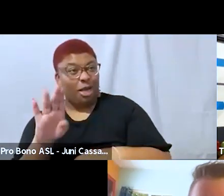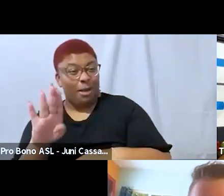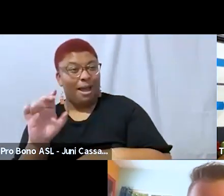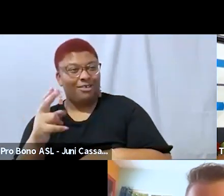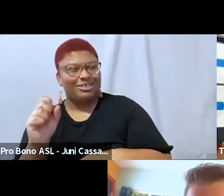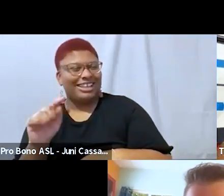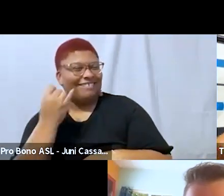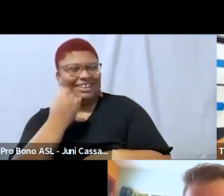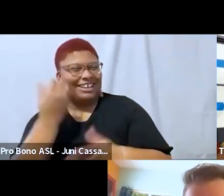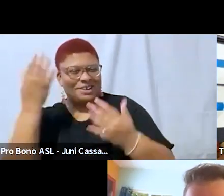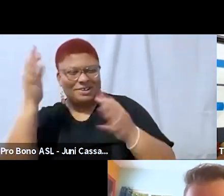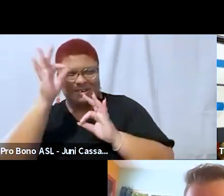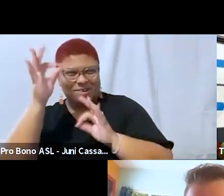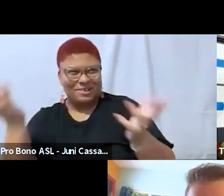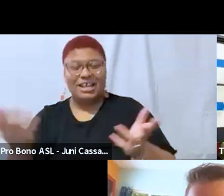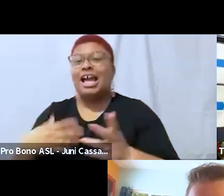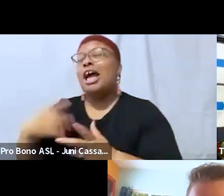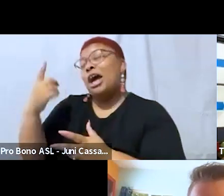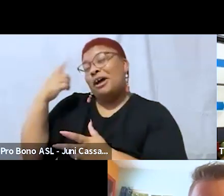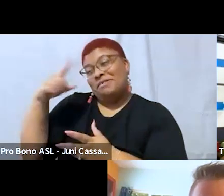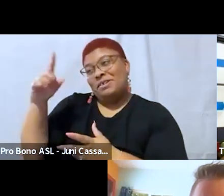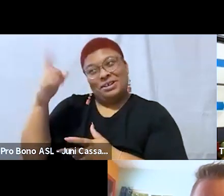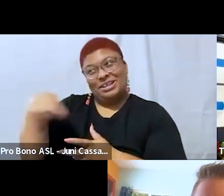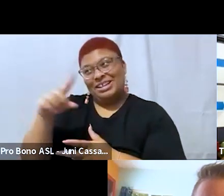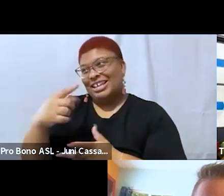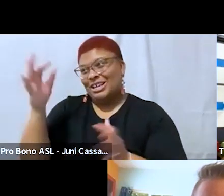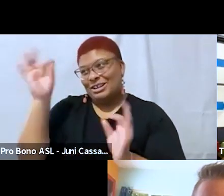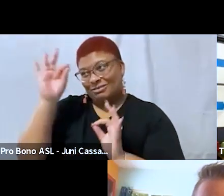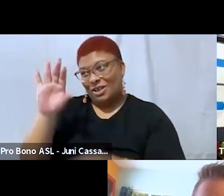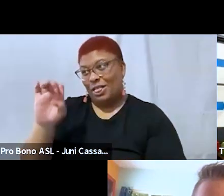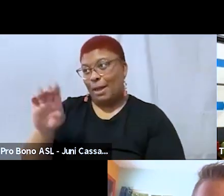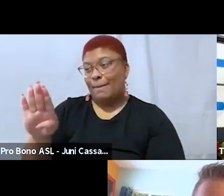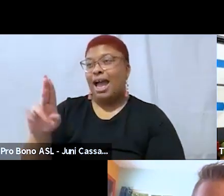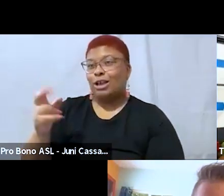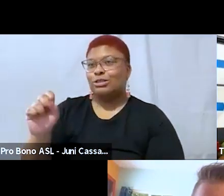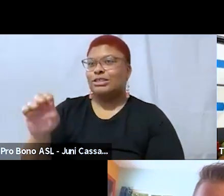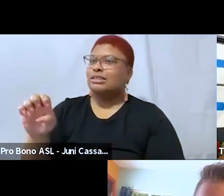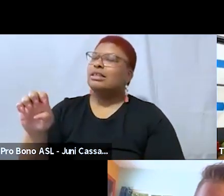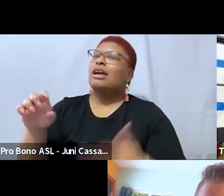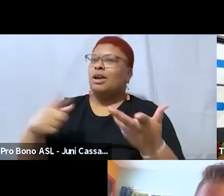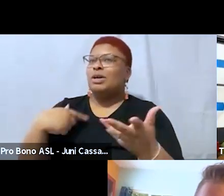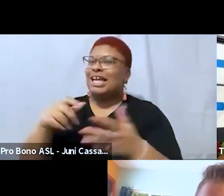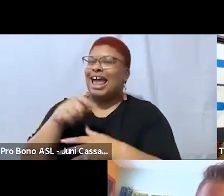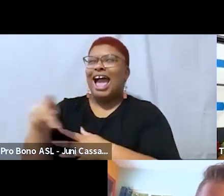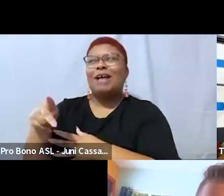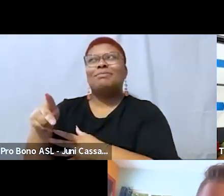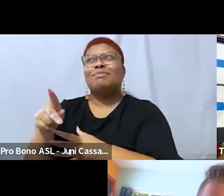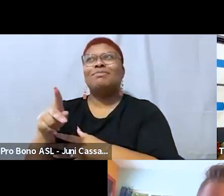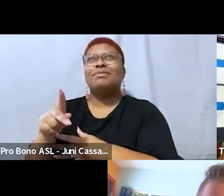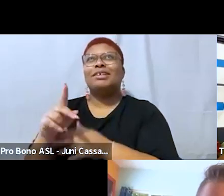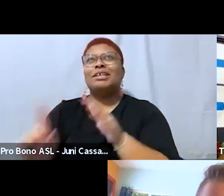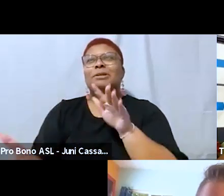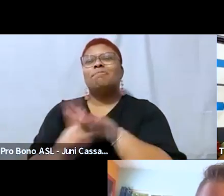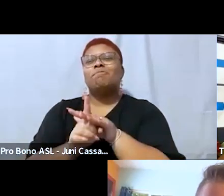those who uh don't know clubhouse was this app that came around on the time